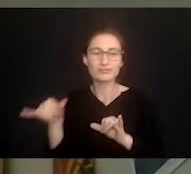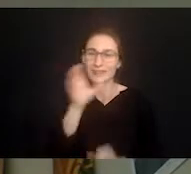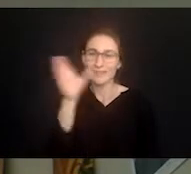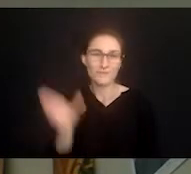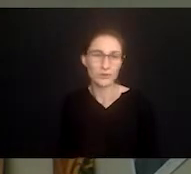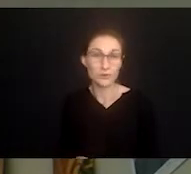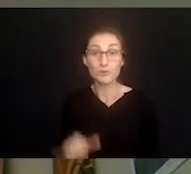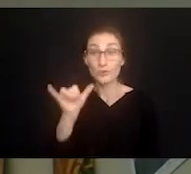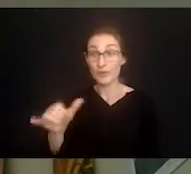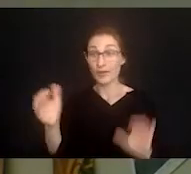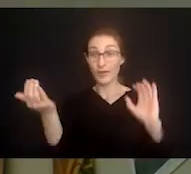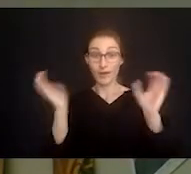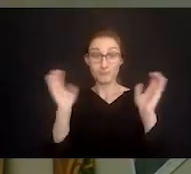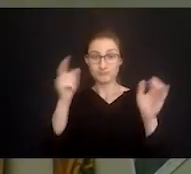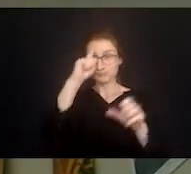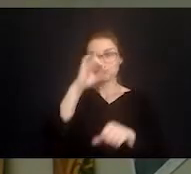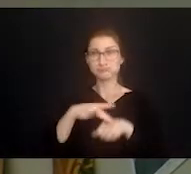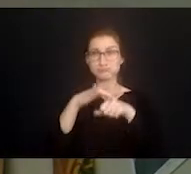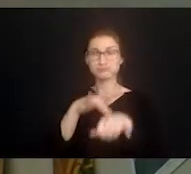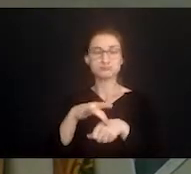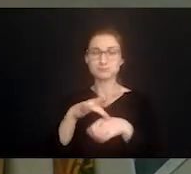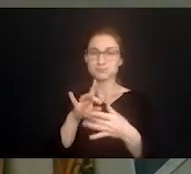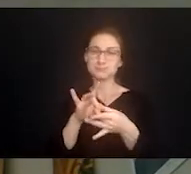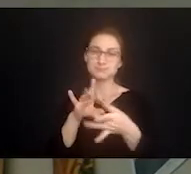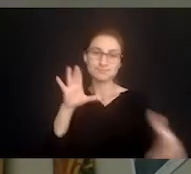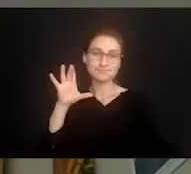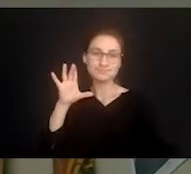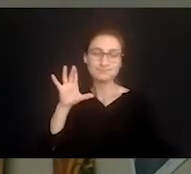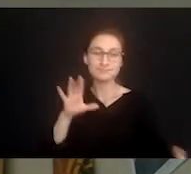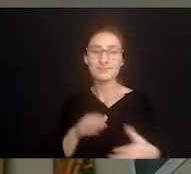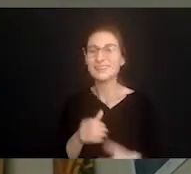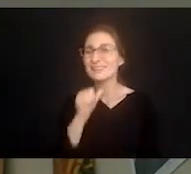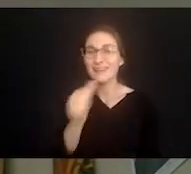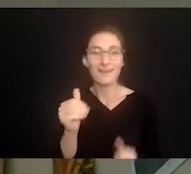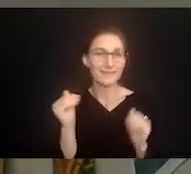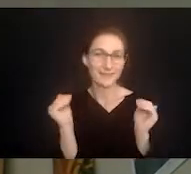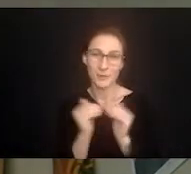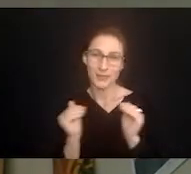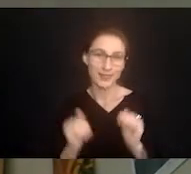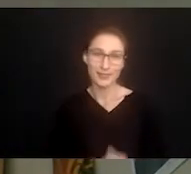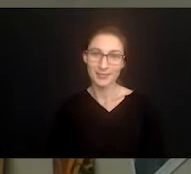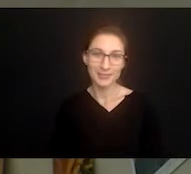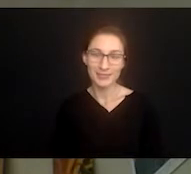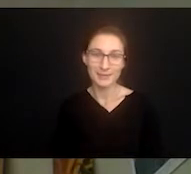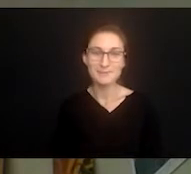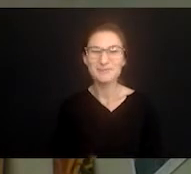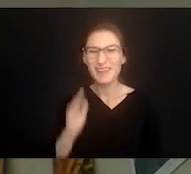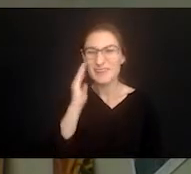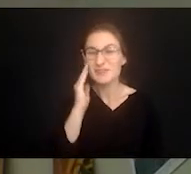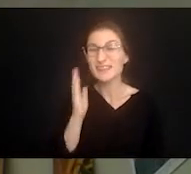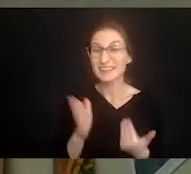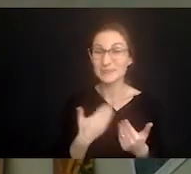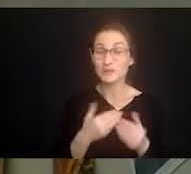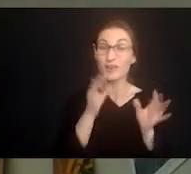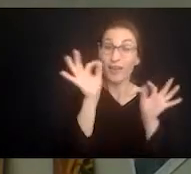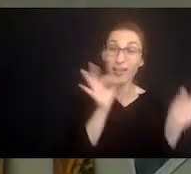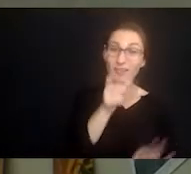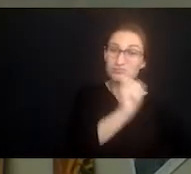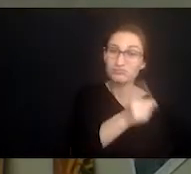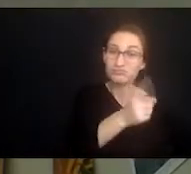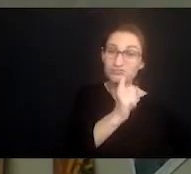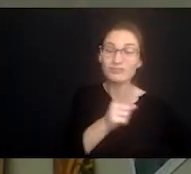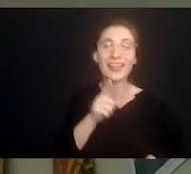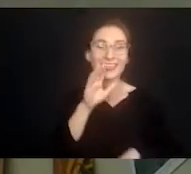up. So try to let go of that comparison because it's just not an equal kind of thing at all. But I know that's also